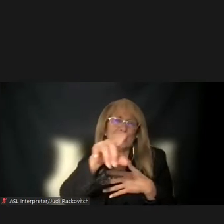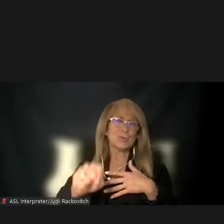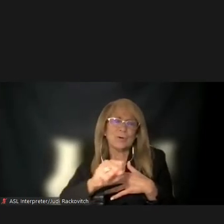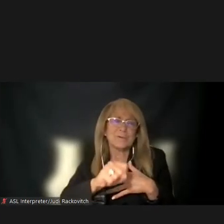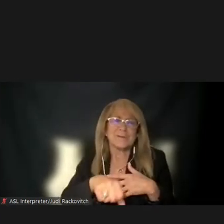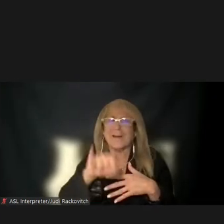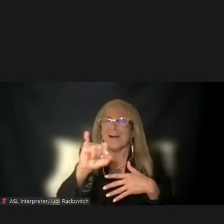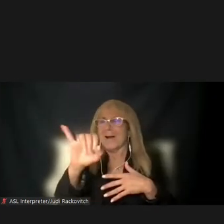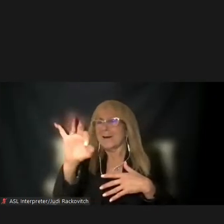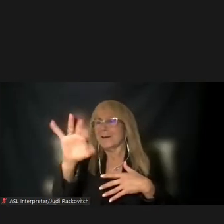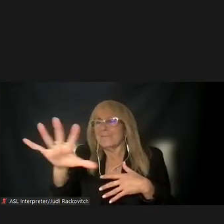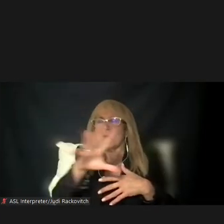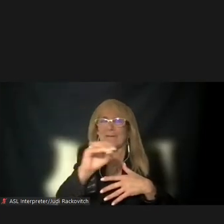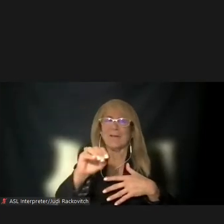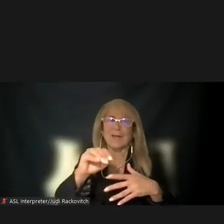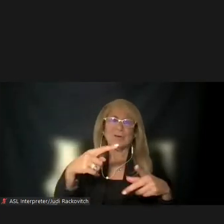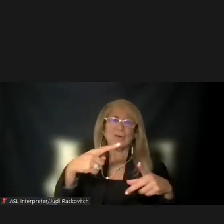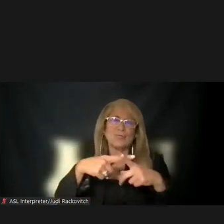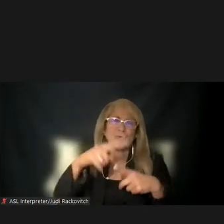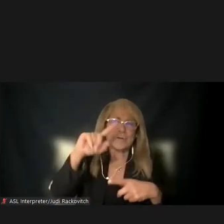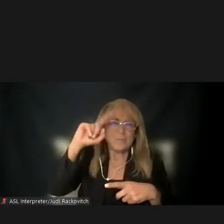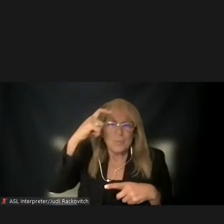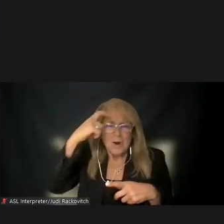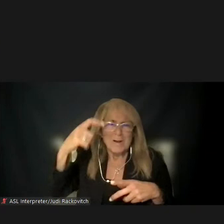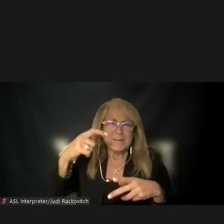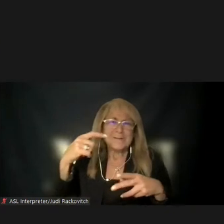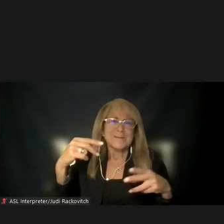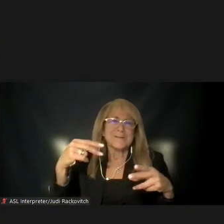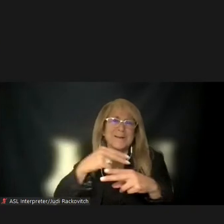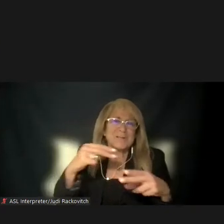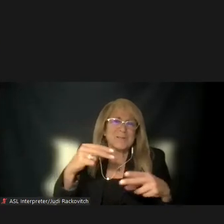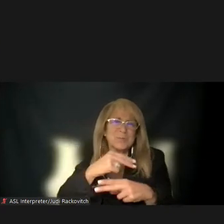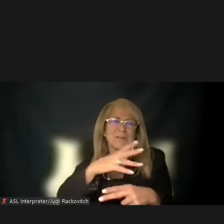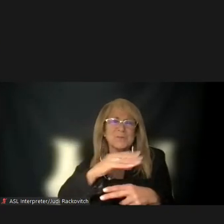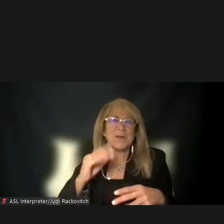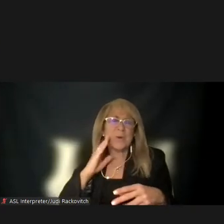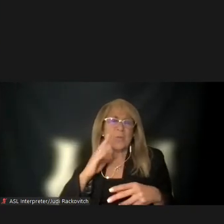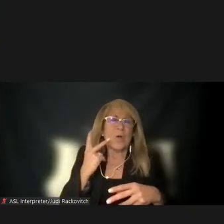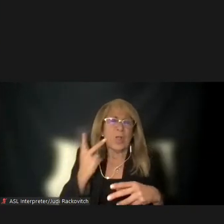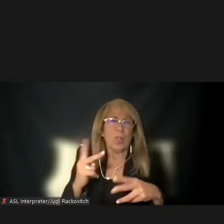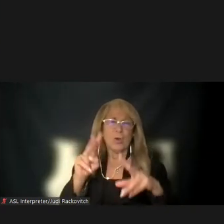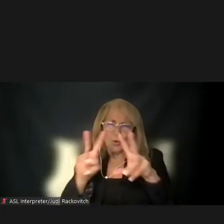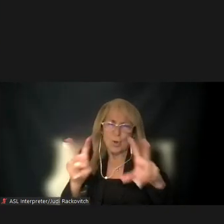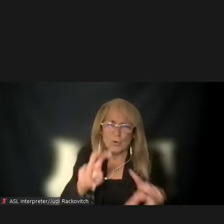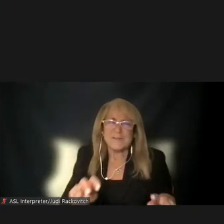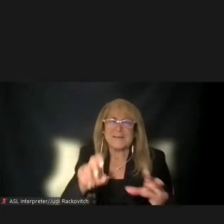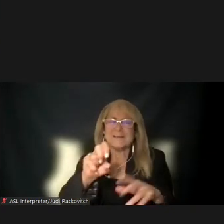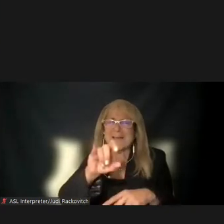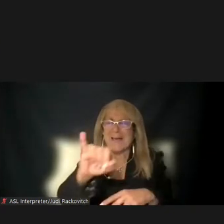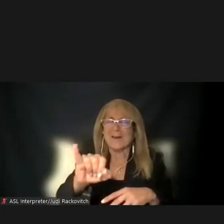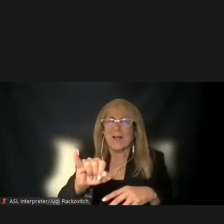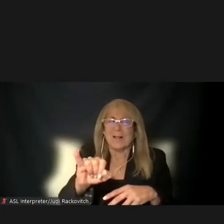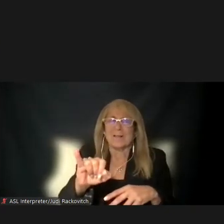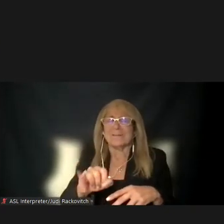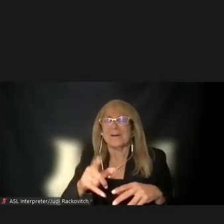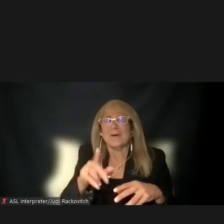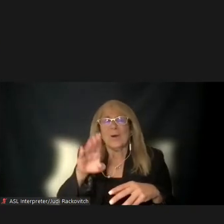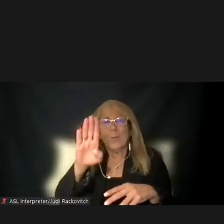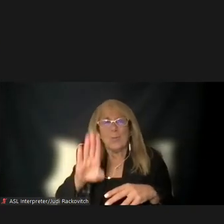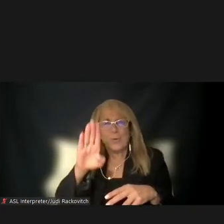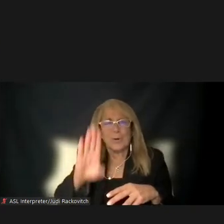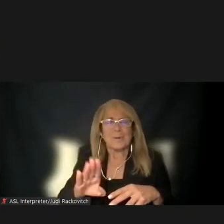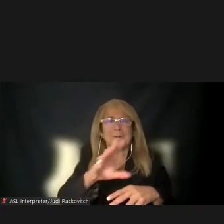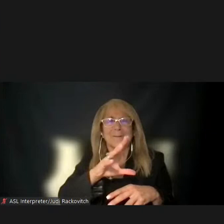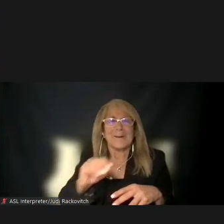Cross Bronx Expressway. We will look closely at the extent of increases in parts of Staten Island, Brooklyn, Upper Manhattan, and the Bronx, and whether they could result in